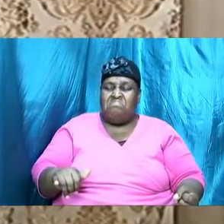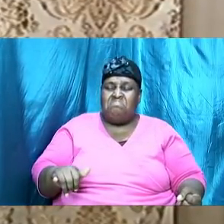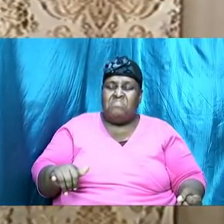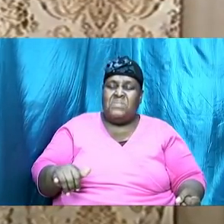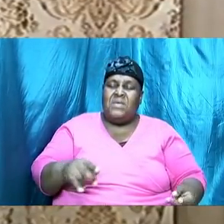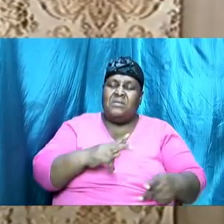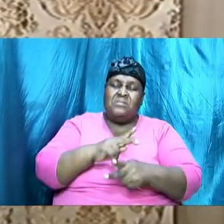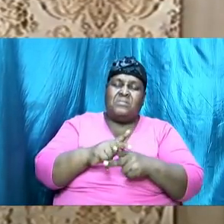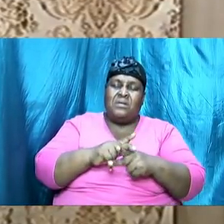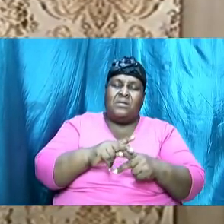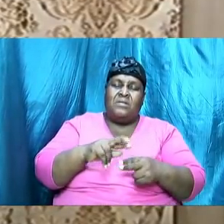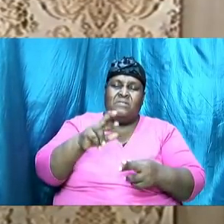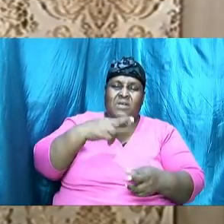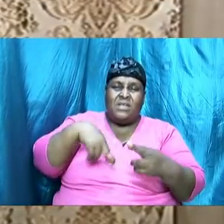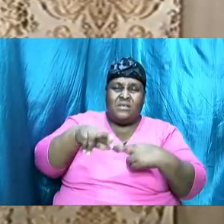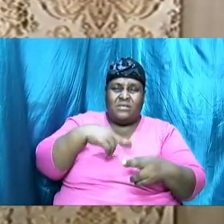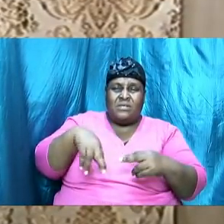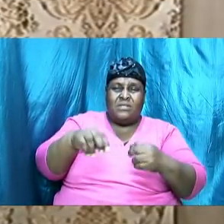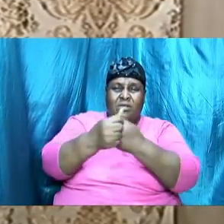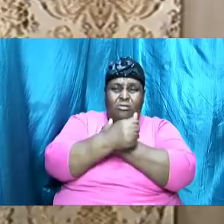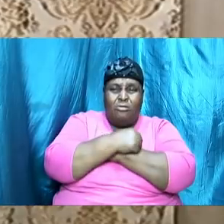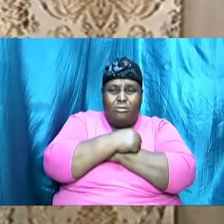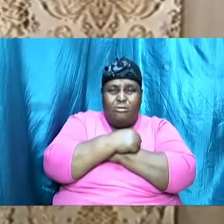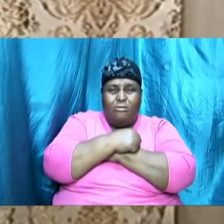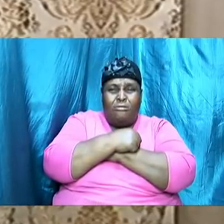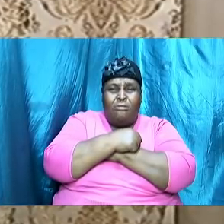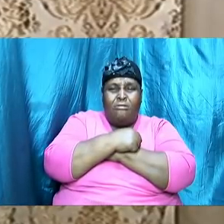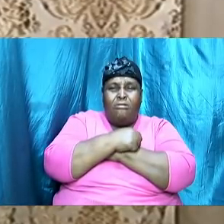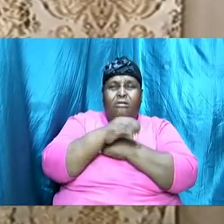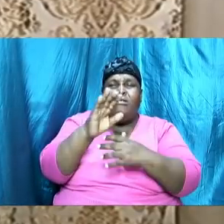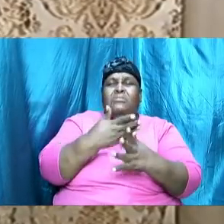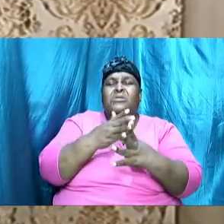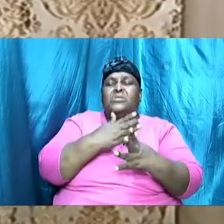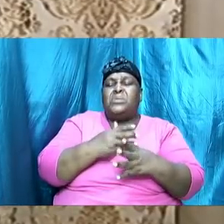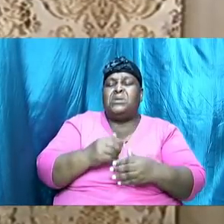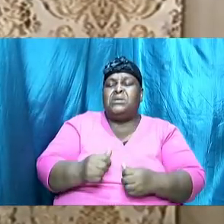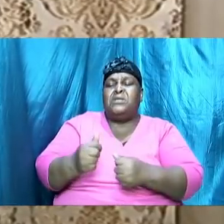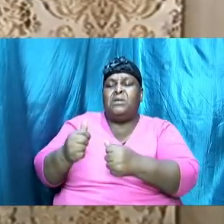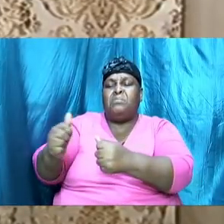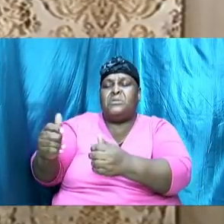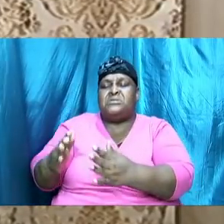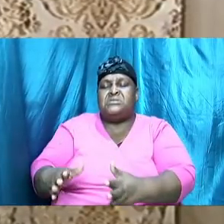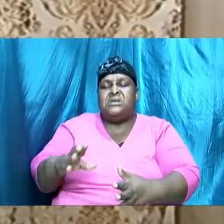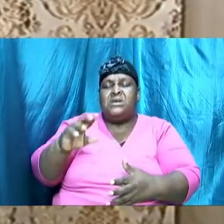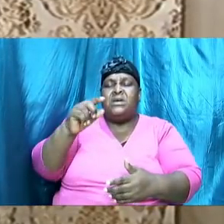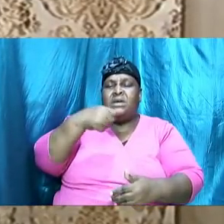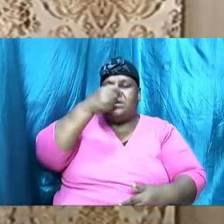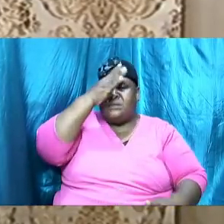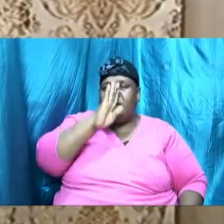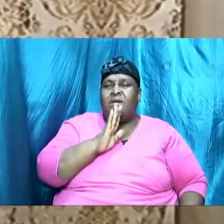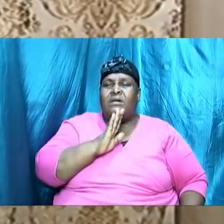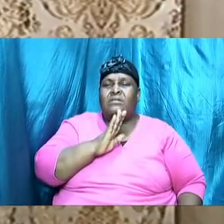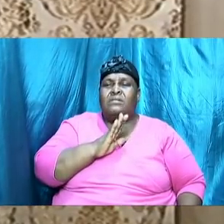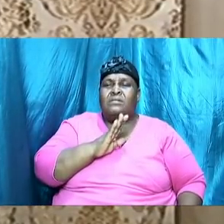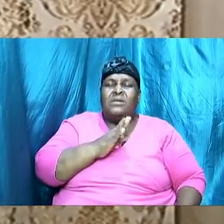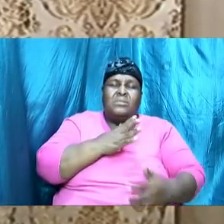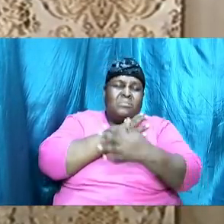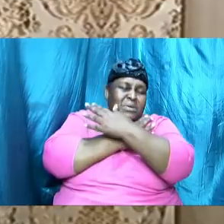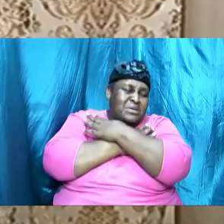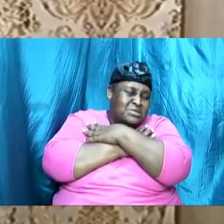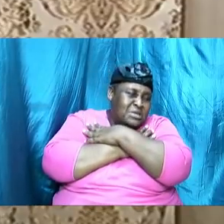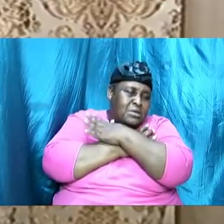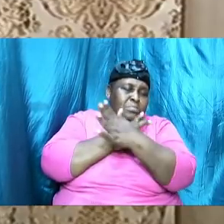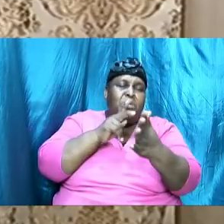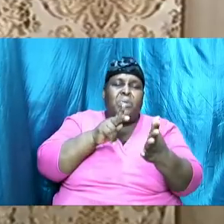relationship the love between the apostles and the Lord was maintained and it was passionate and it was